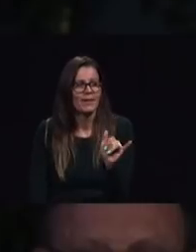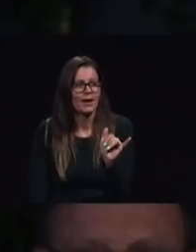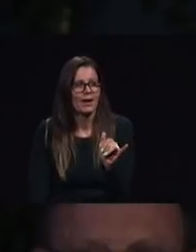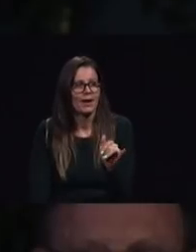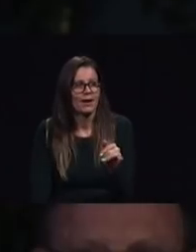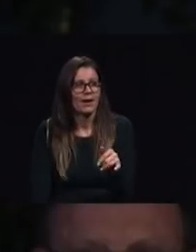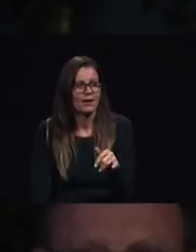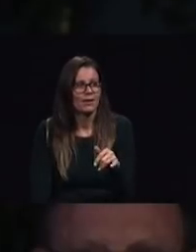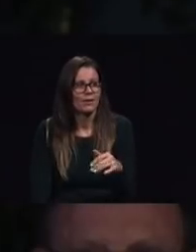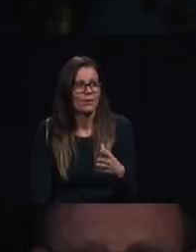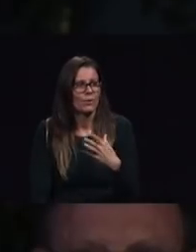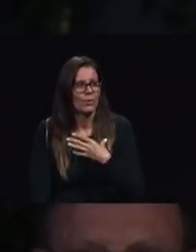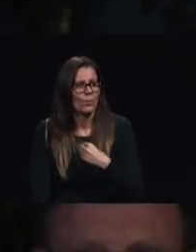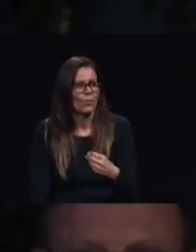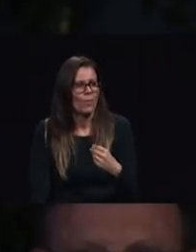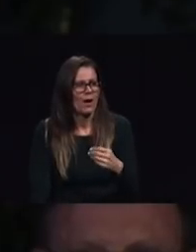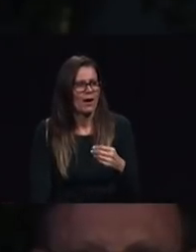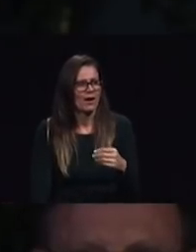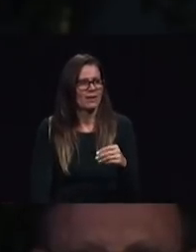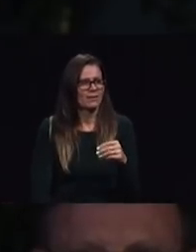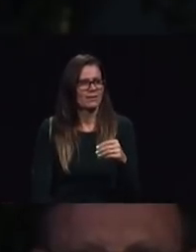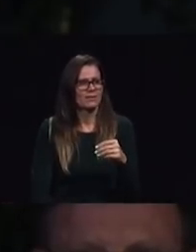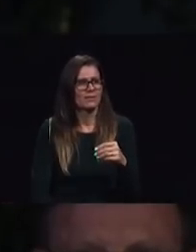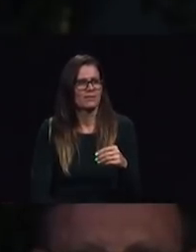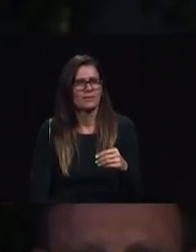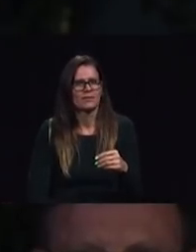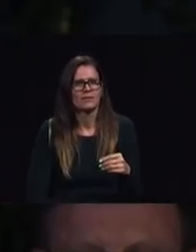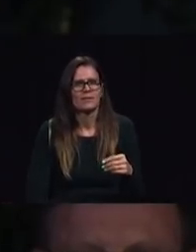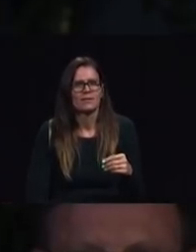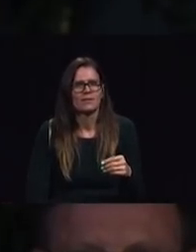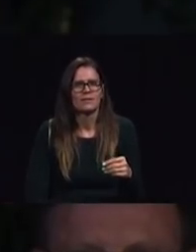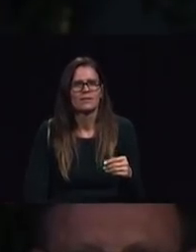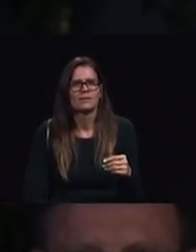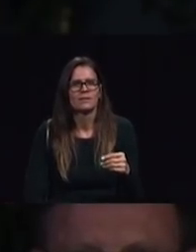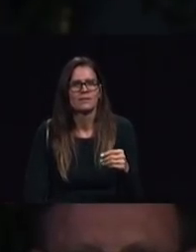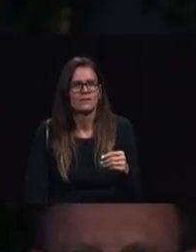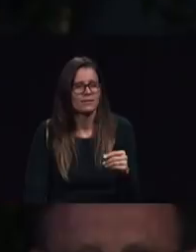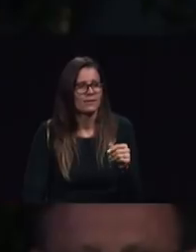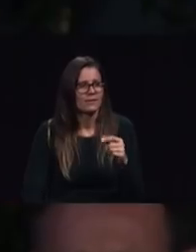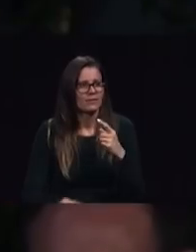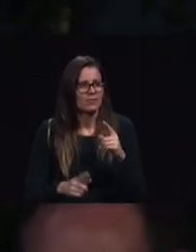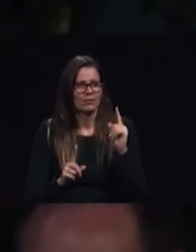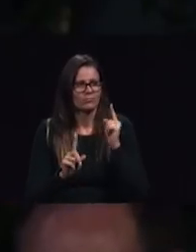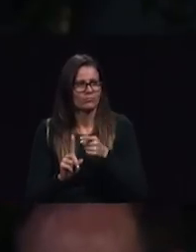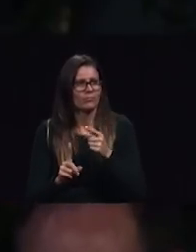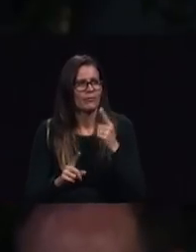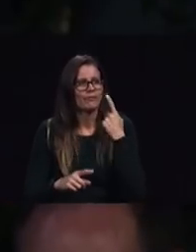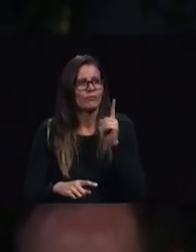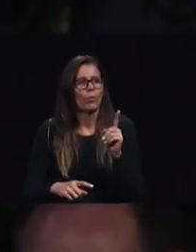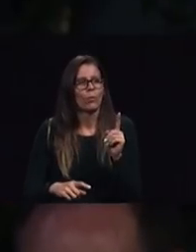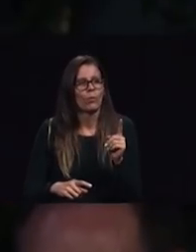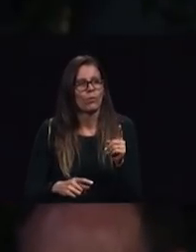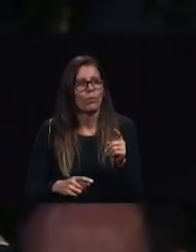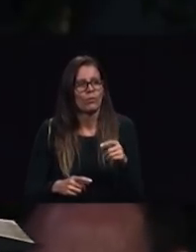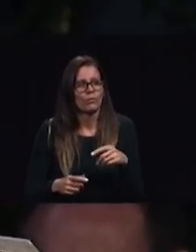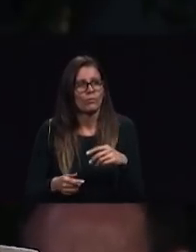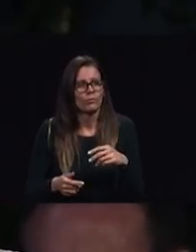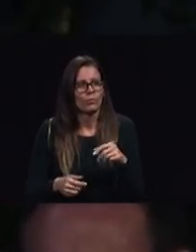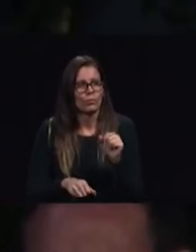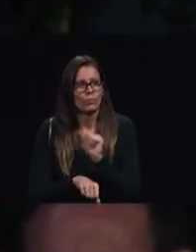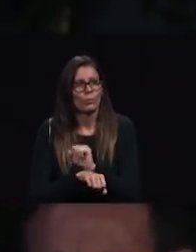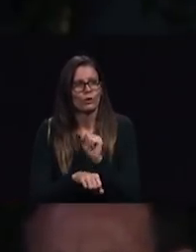committee our prophetic message is core to all that we do in mission to the cities the seventh day adventist